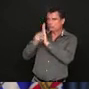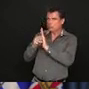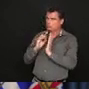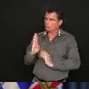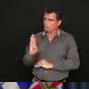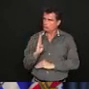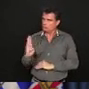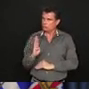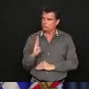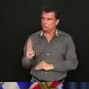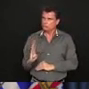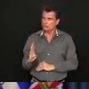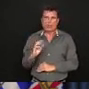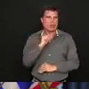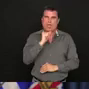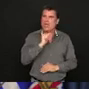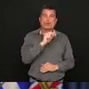open.